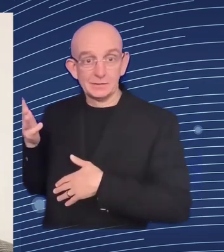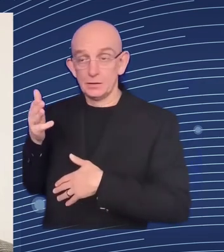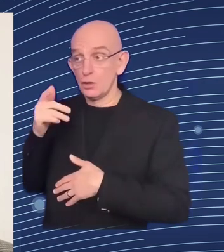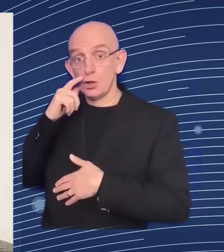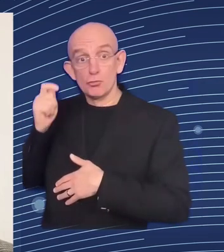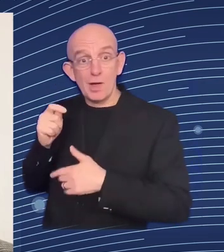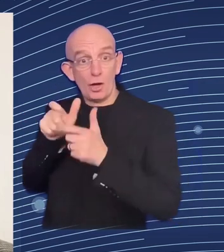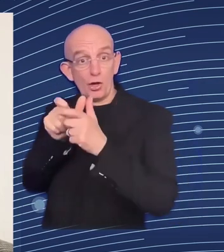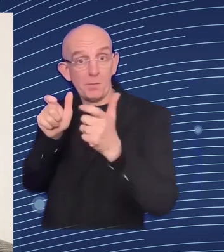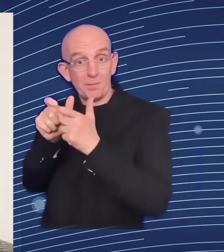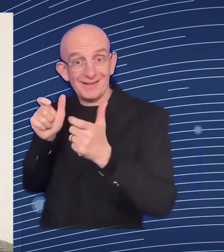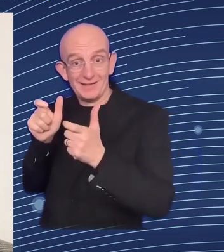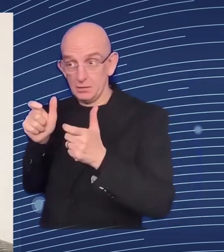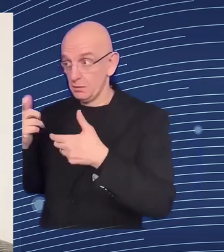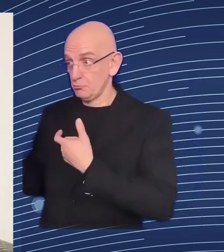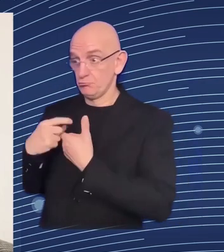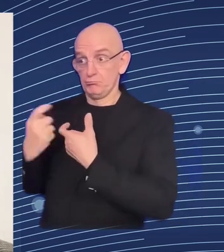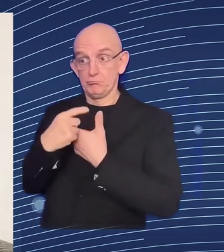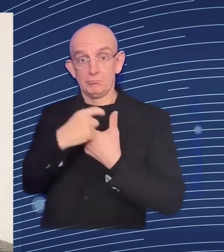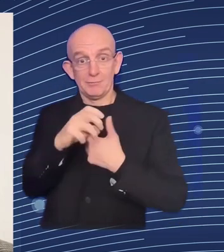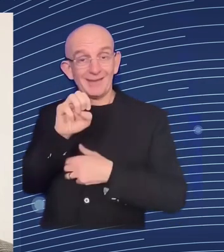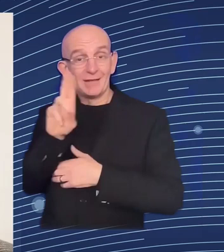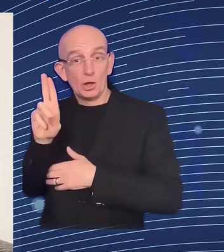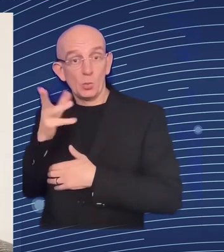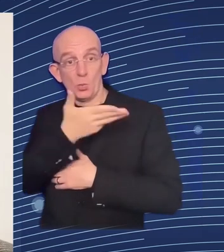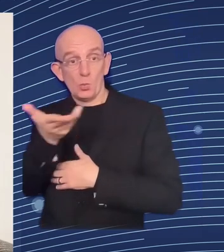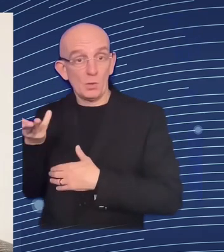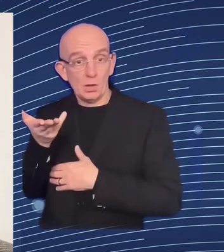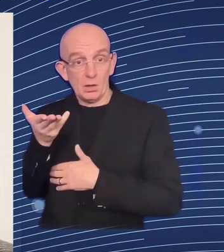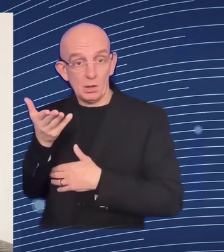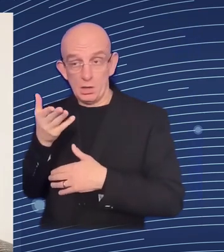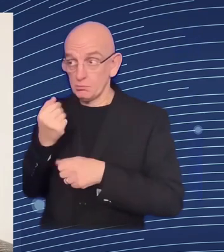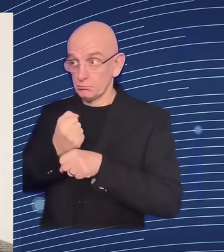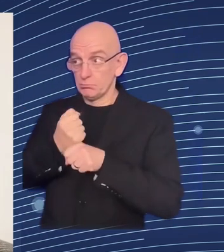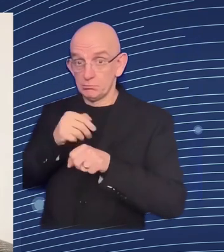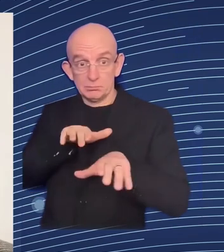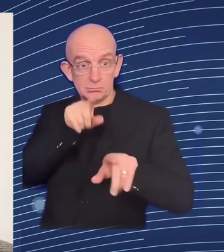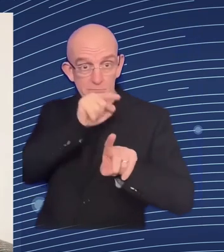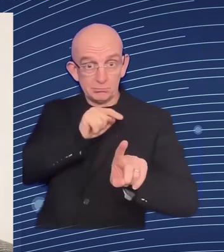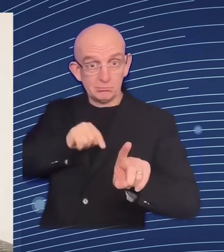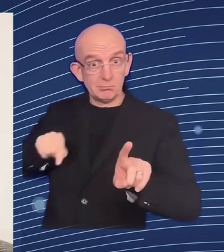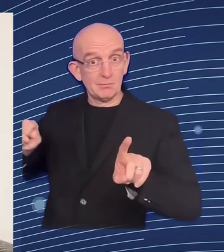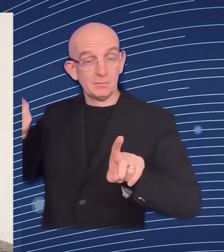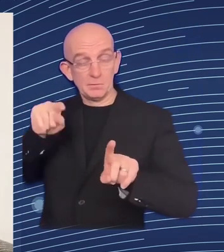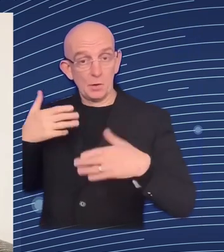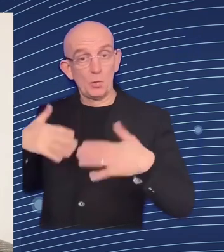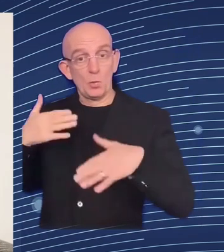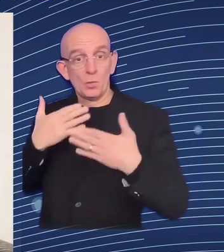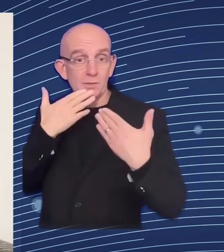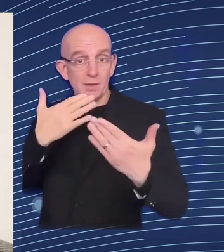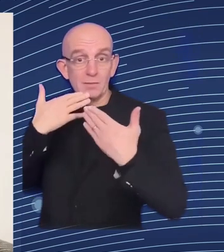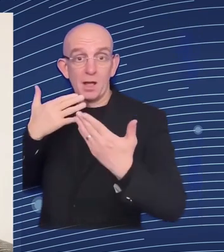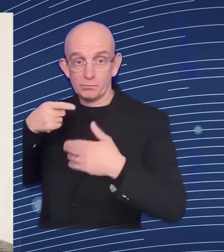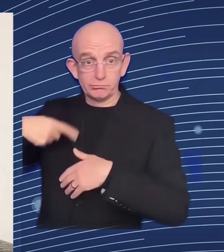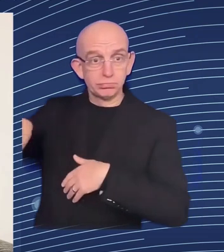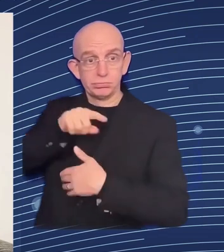uh capacities in digital including also artificial intelligence and i think in that way